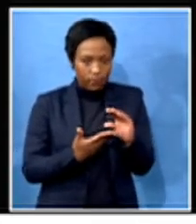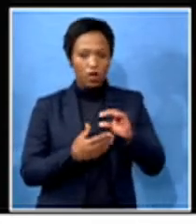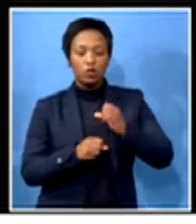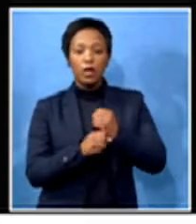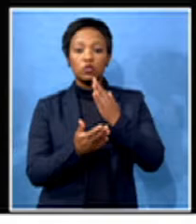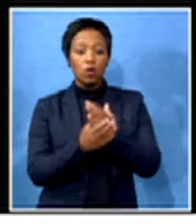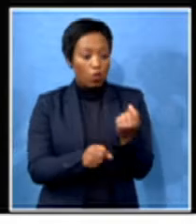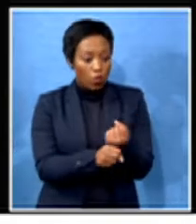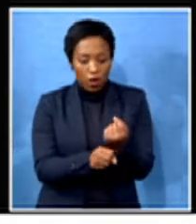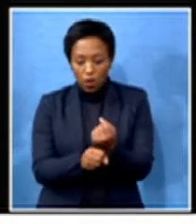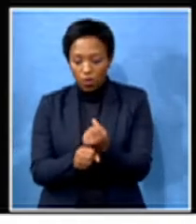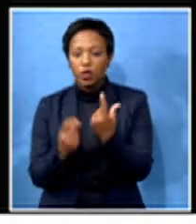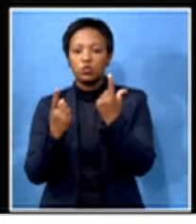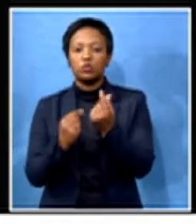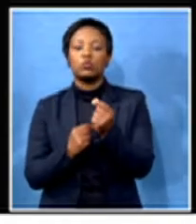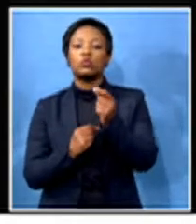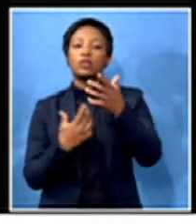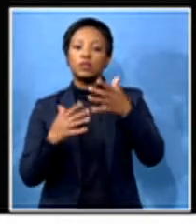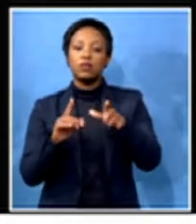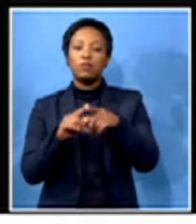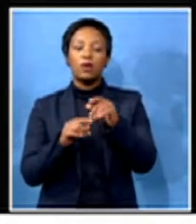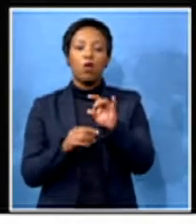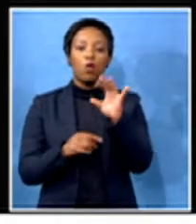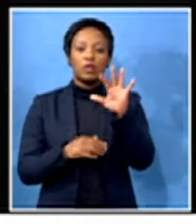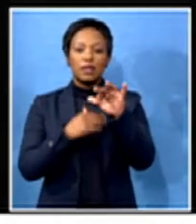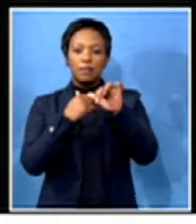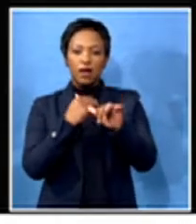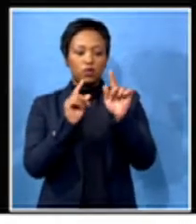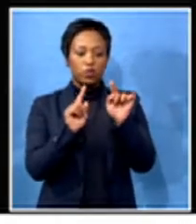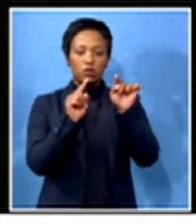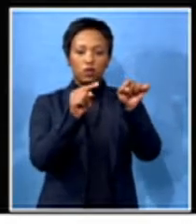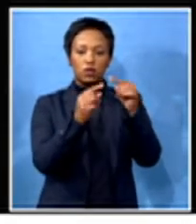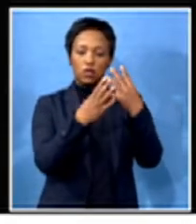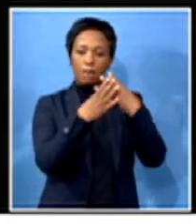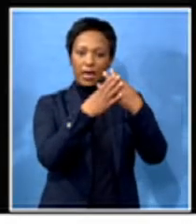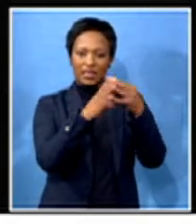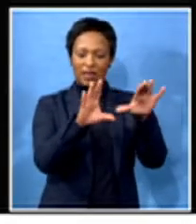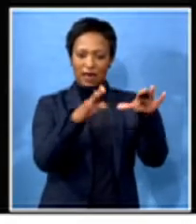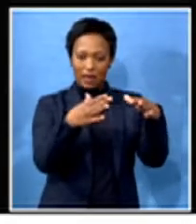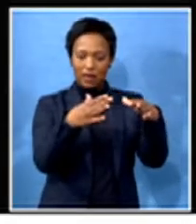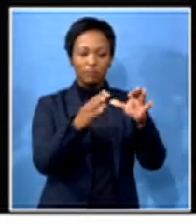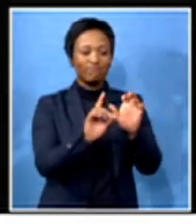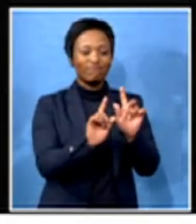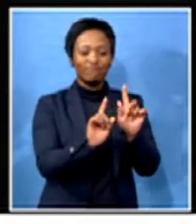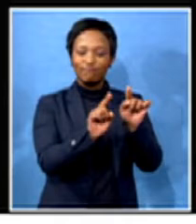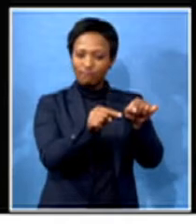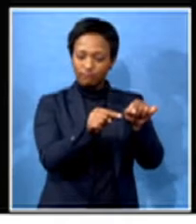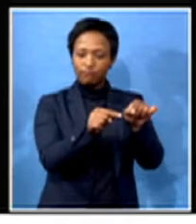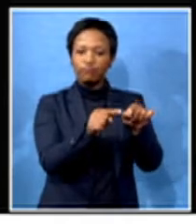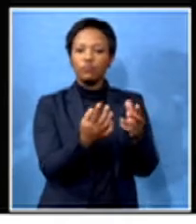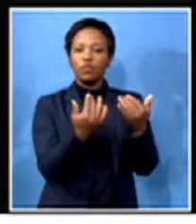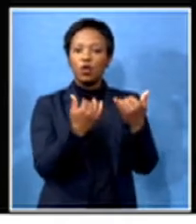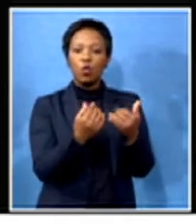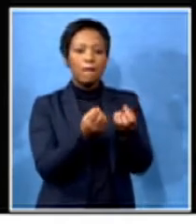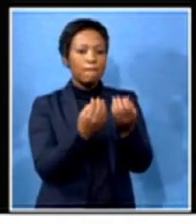things done. So, once in every month, we go to prison. And per time, when we go to prison, we take as many